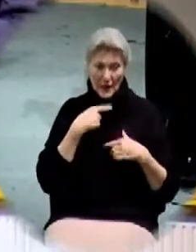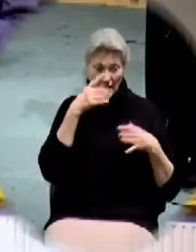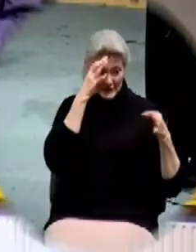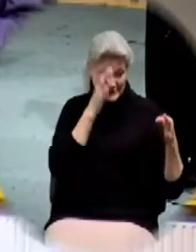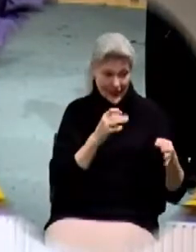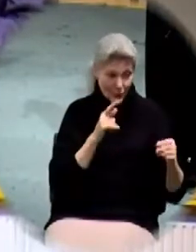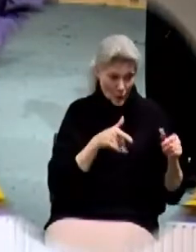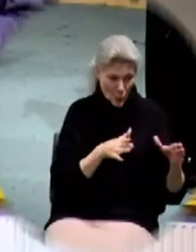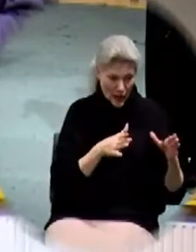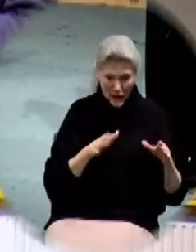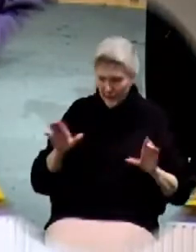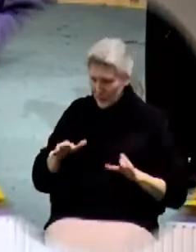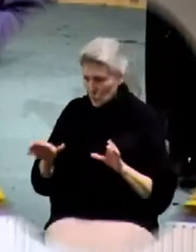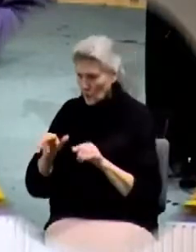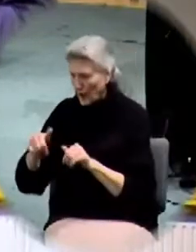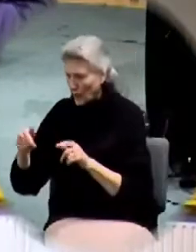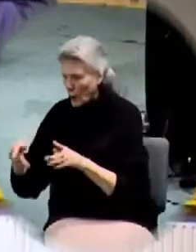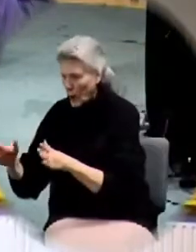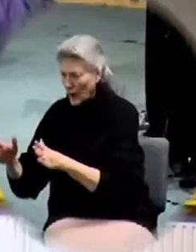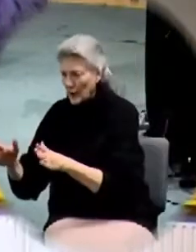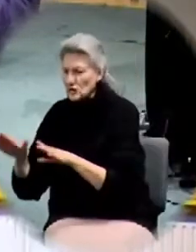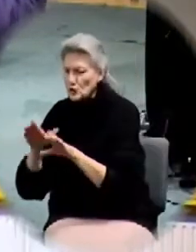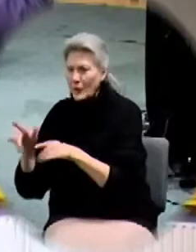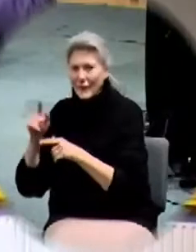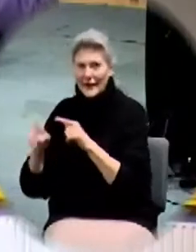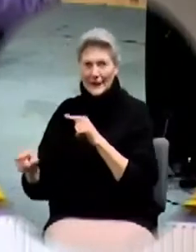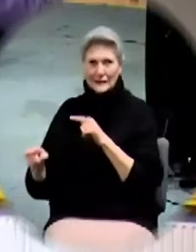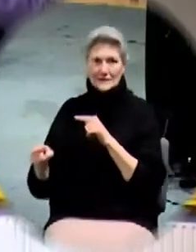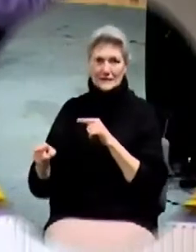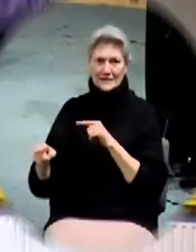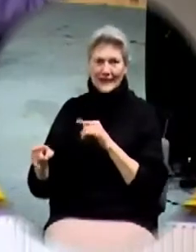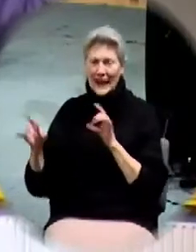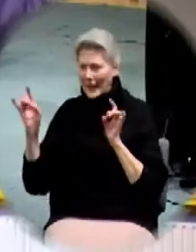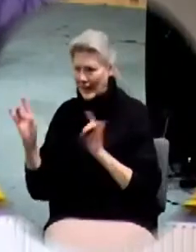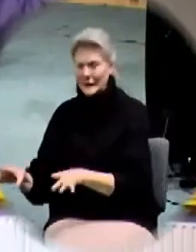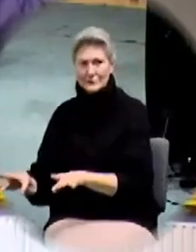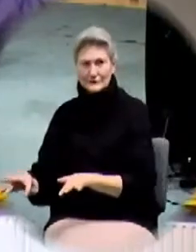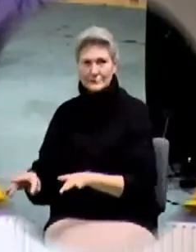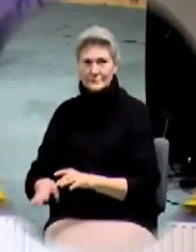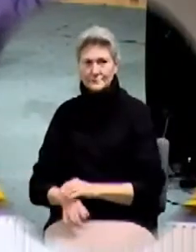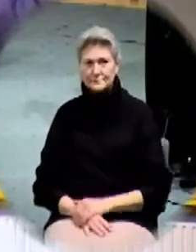but then I act another, doing things I absolutely despise.